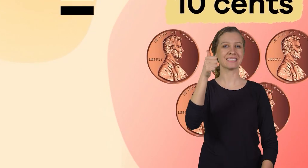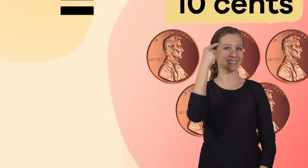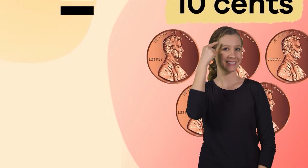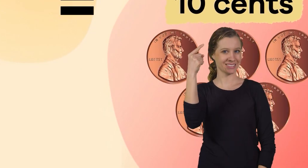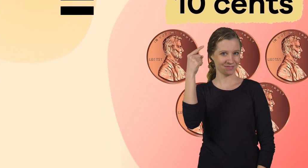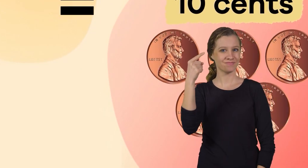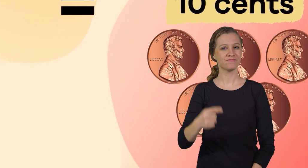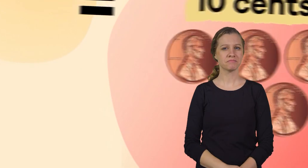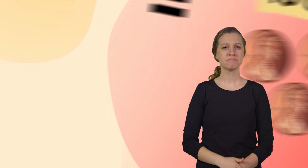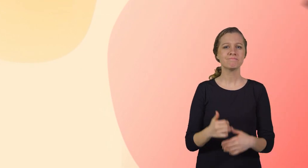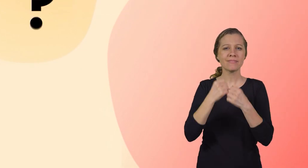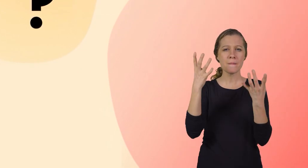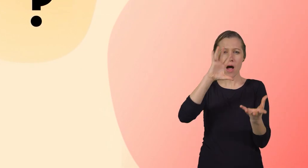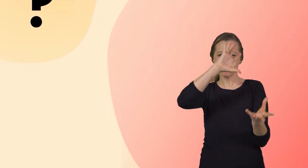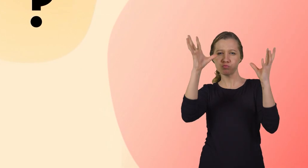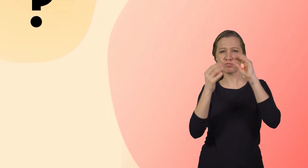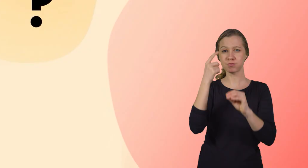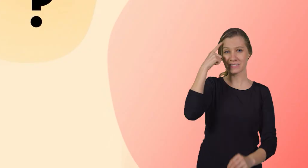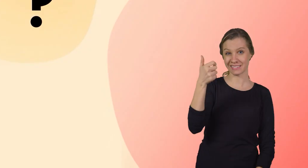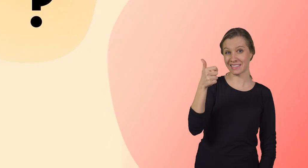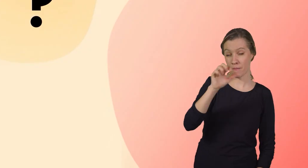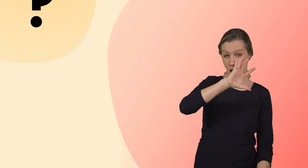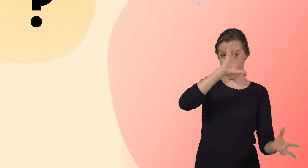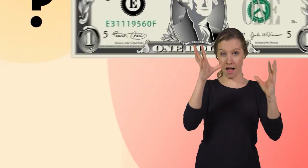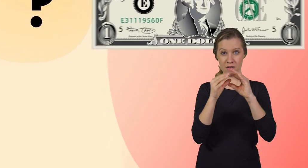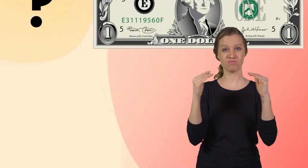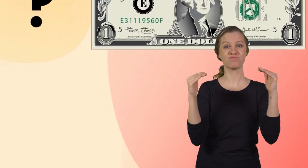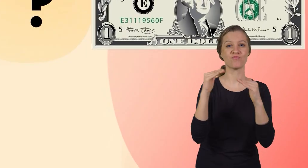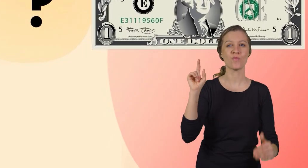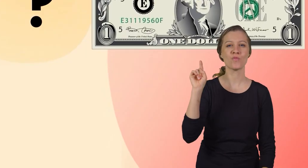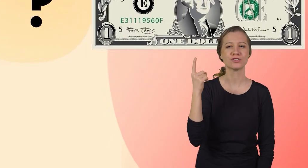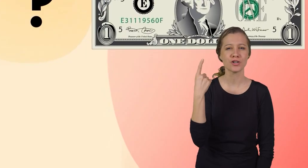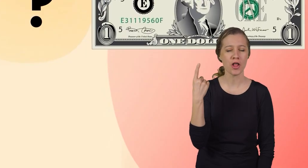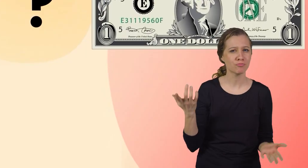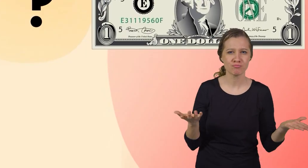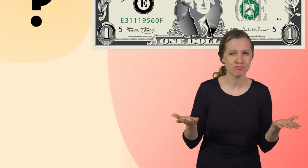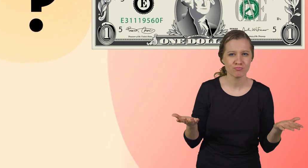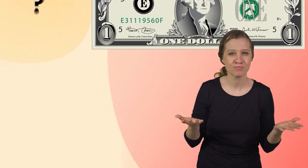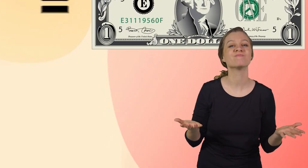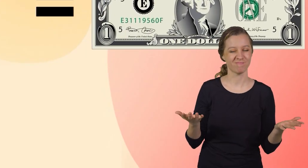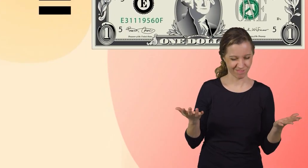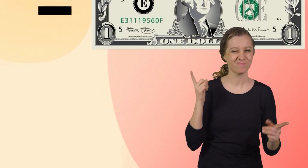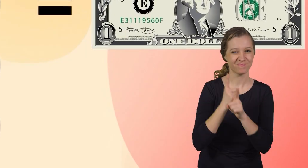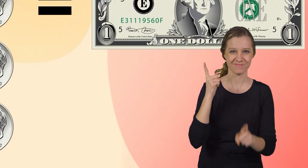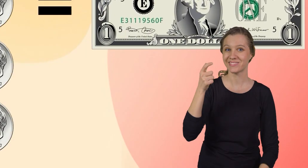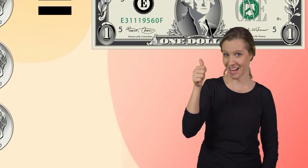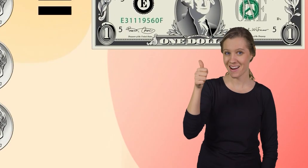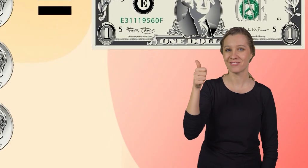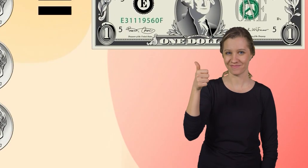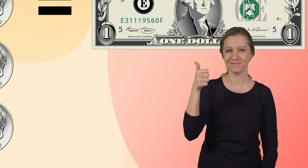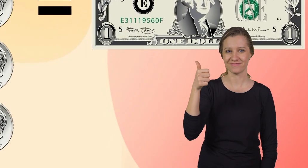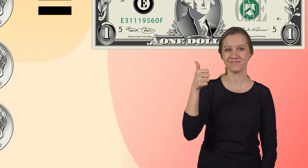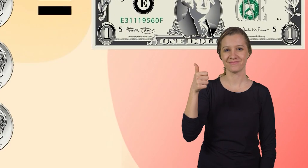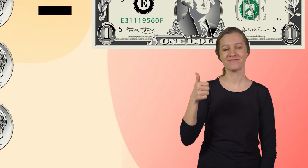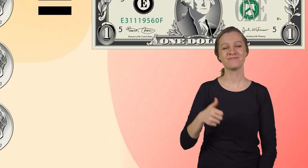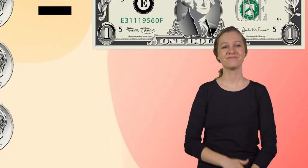cents. So how many dimes does it take to make one dollar? Yep, it's 10.